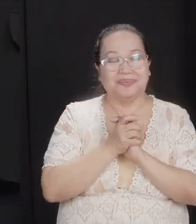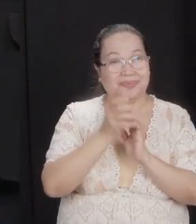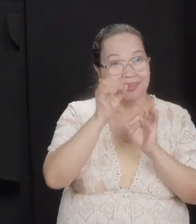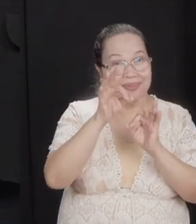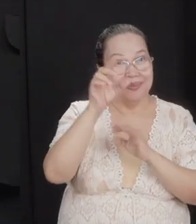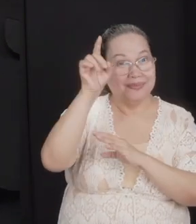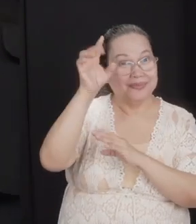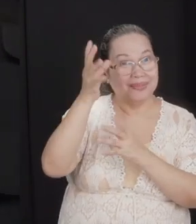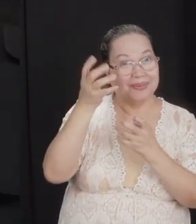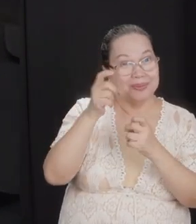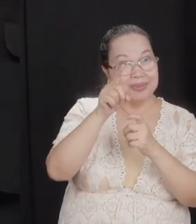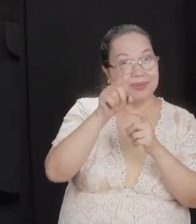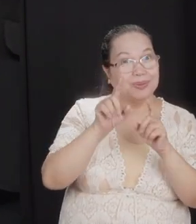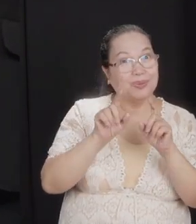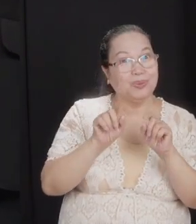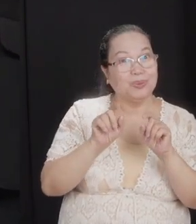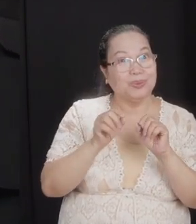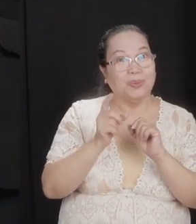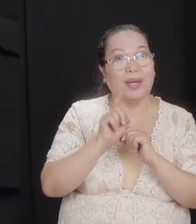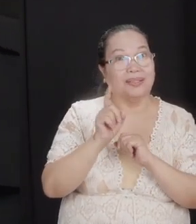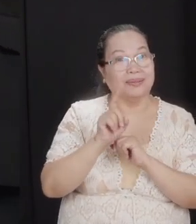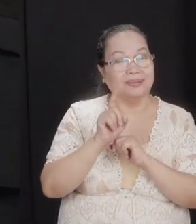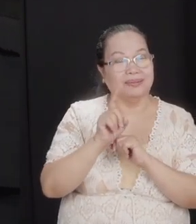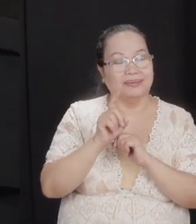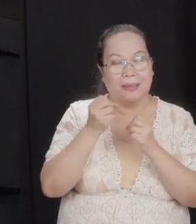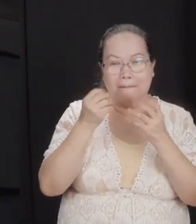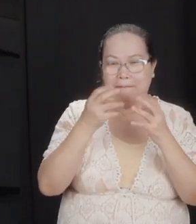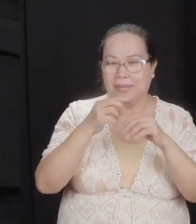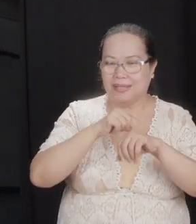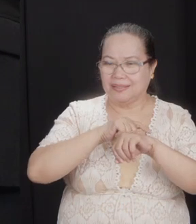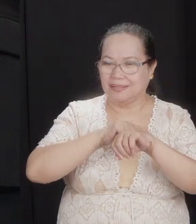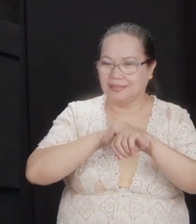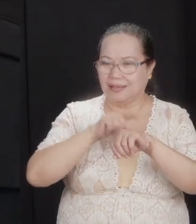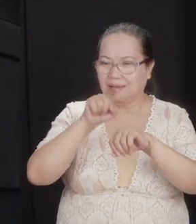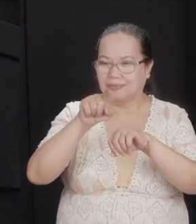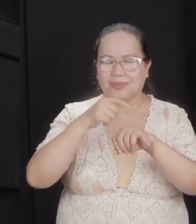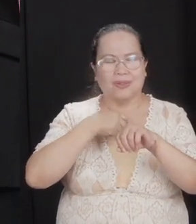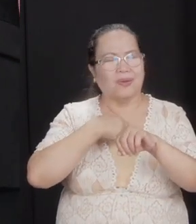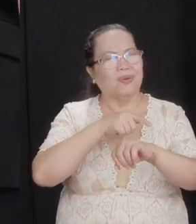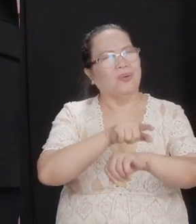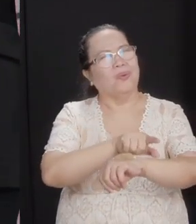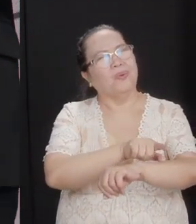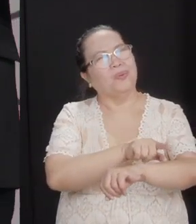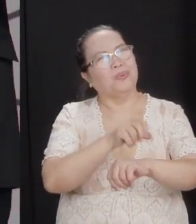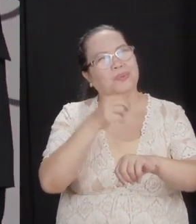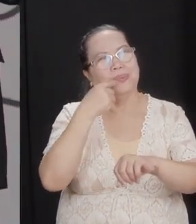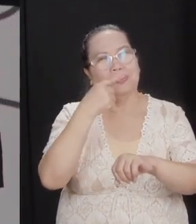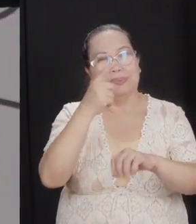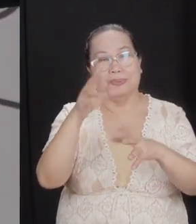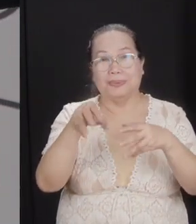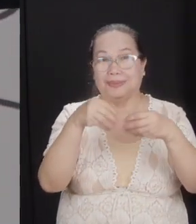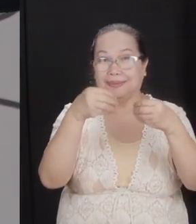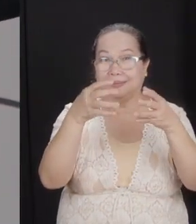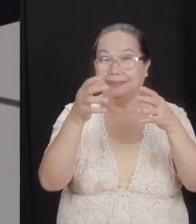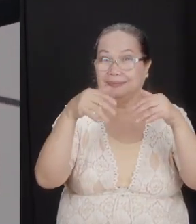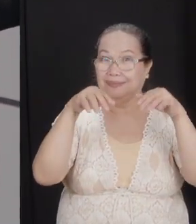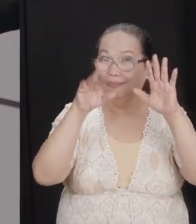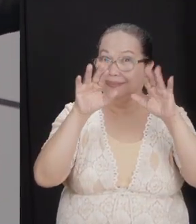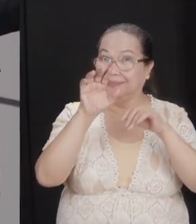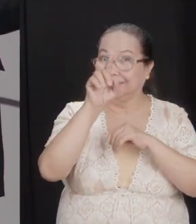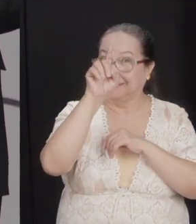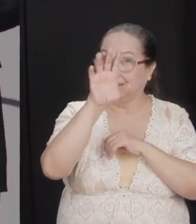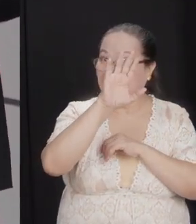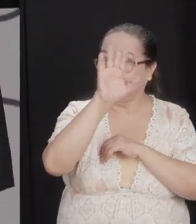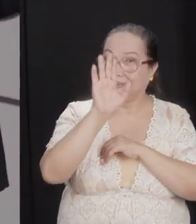God wants you to do, most of the time you will give up long before God will ever, ever give up. In fact, God never